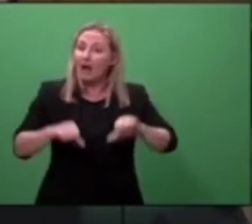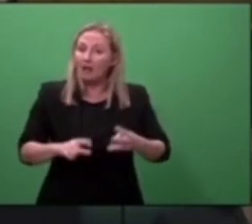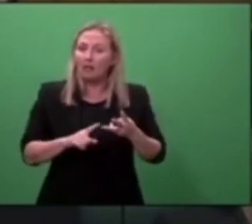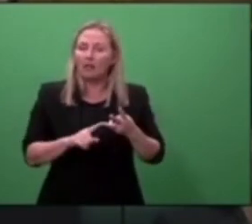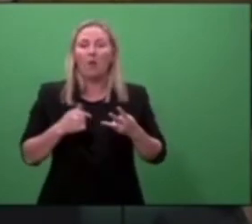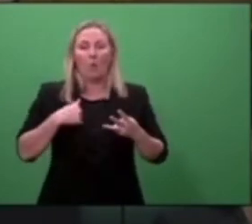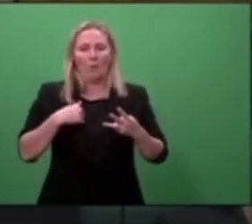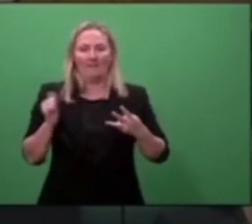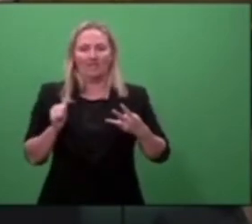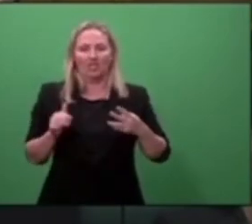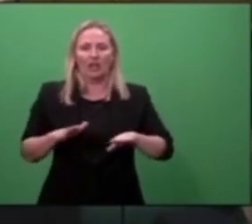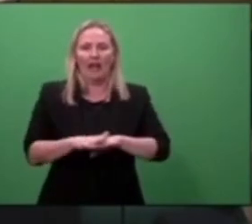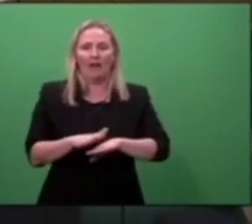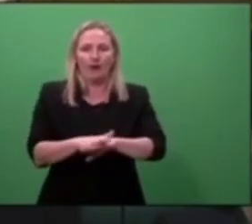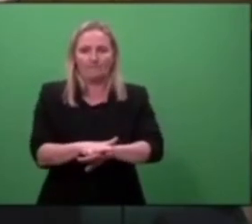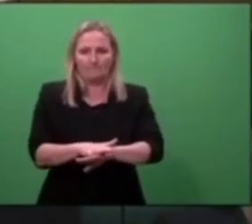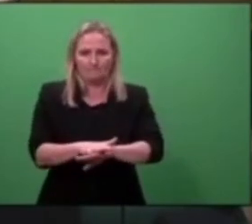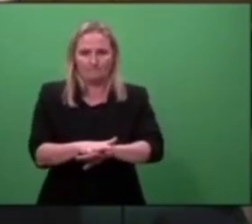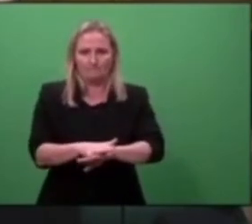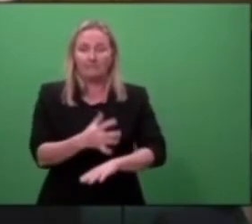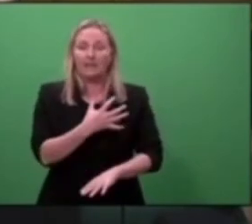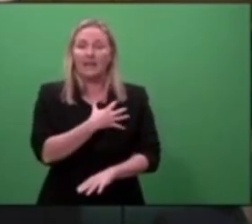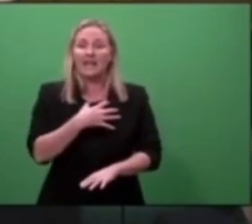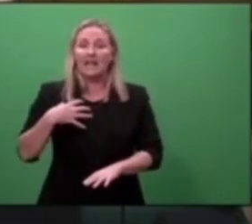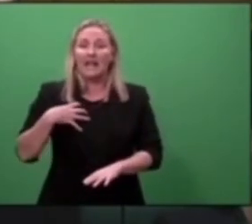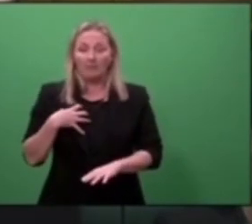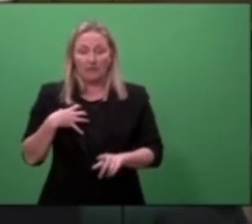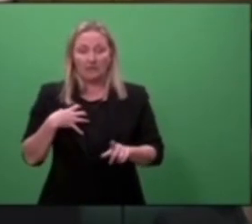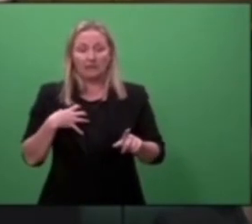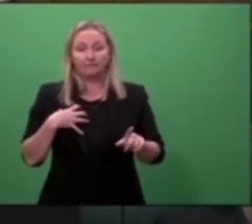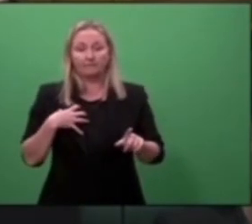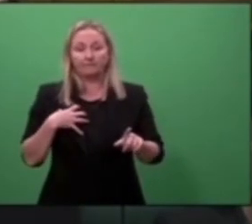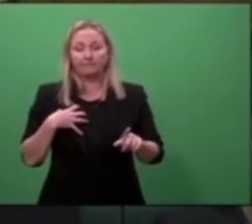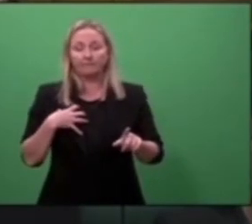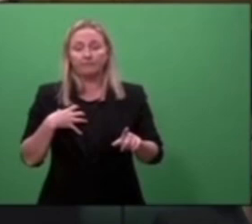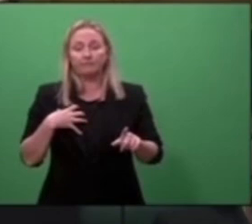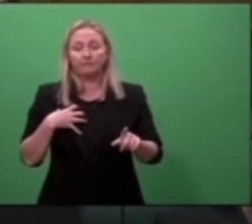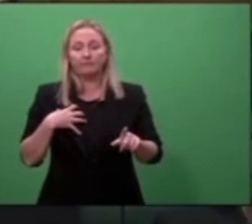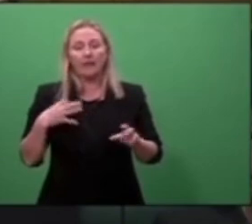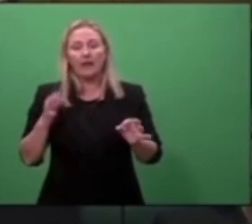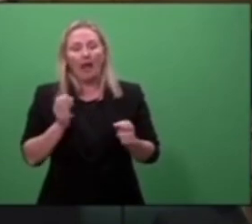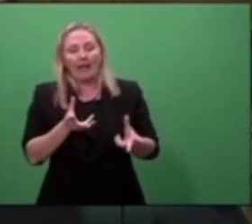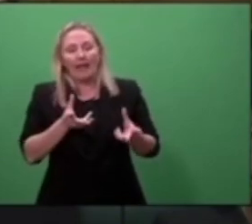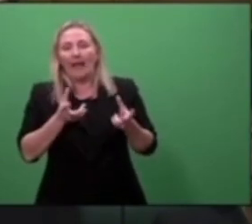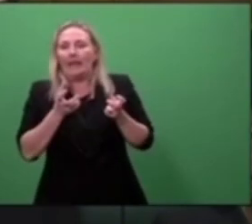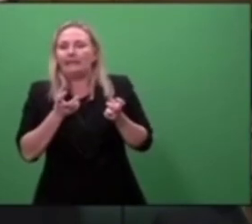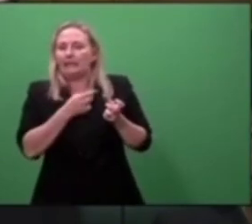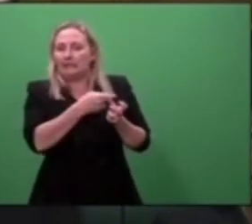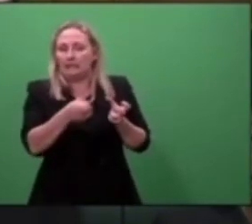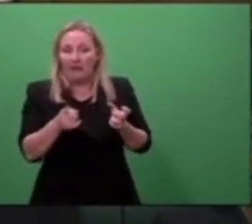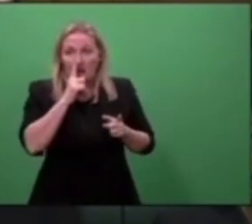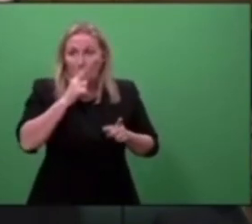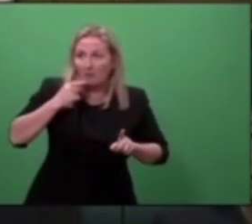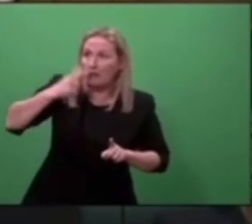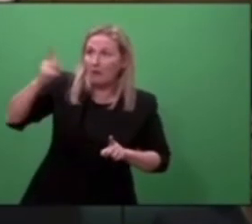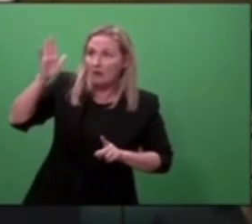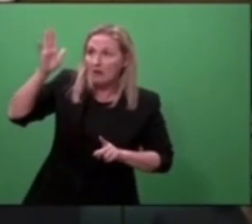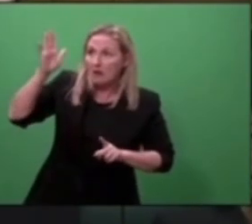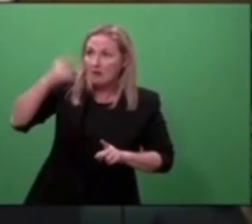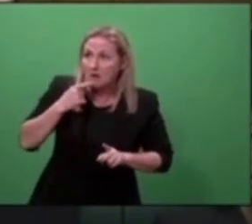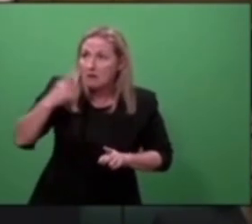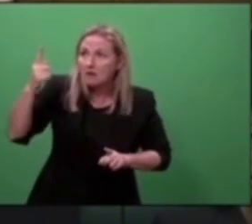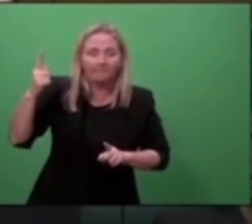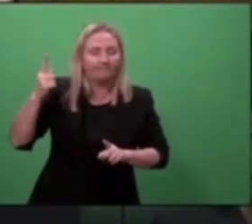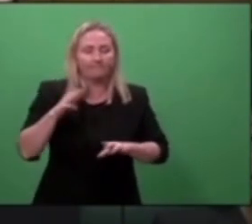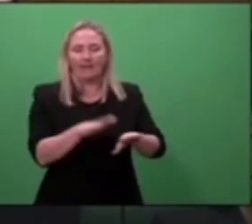up. When people thought that they might be listened to, it was covered up. And I acknowledge that there has been